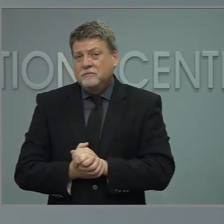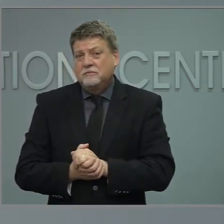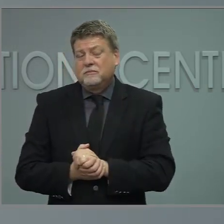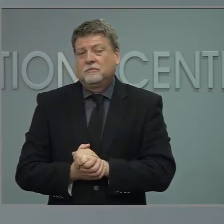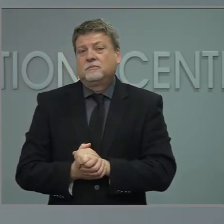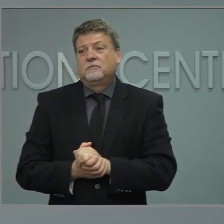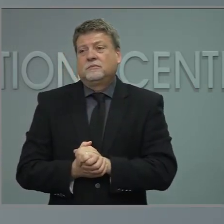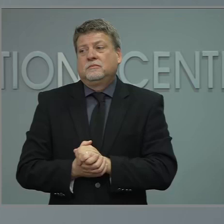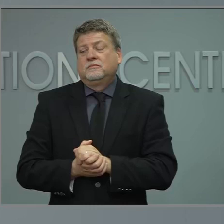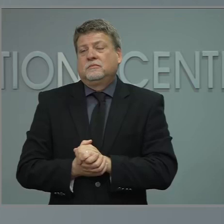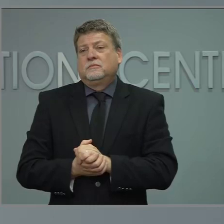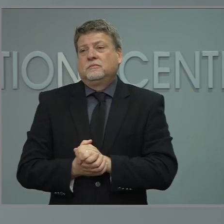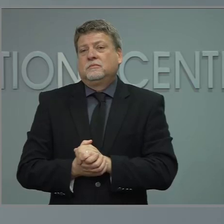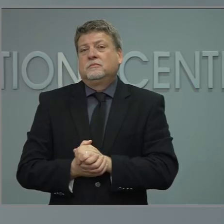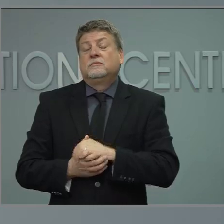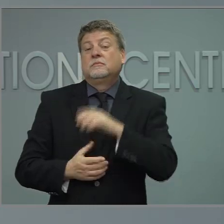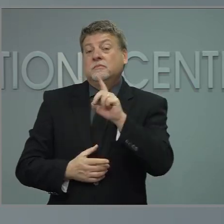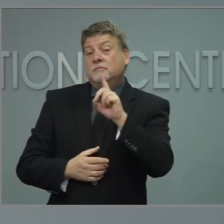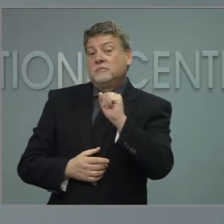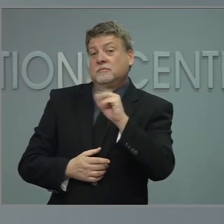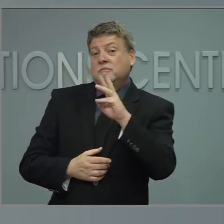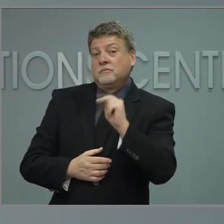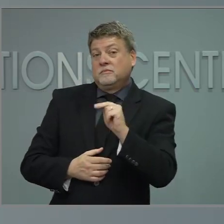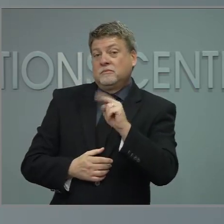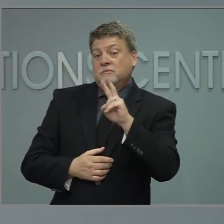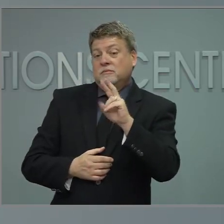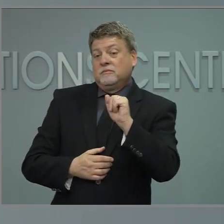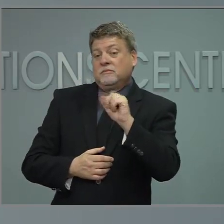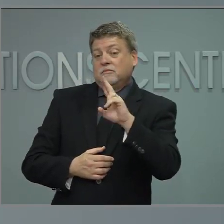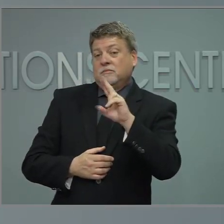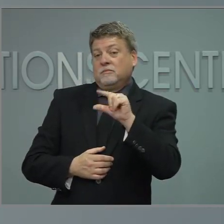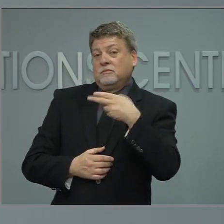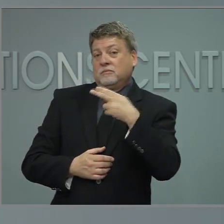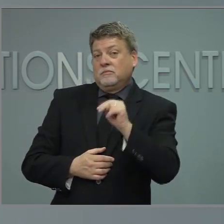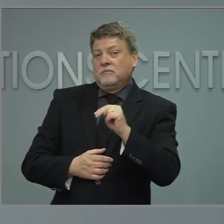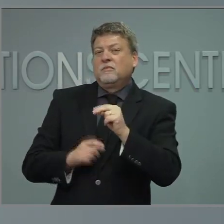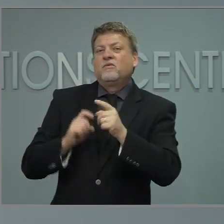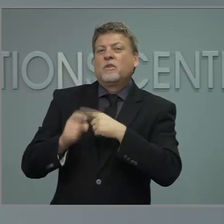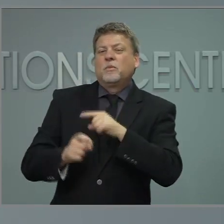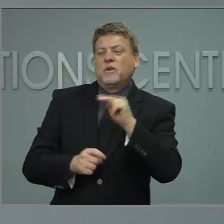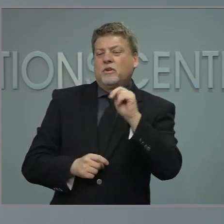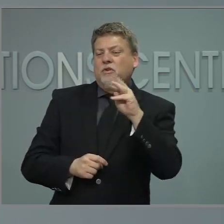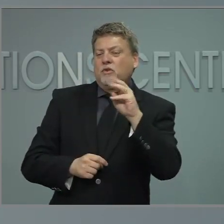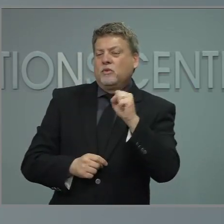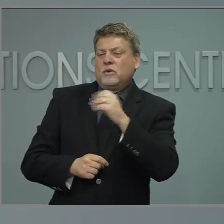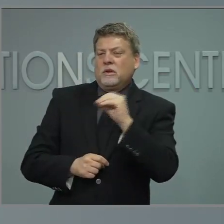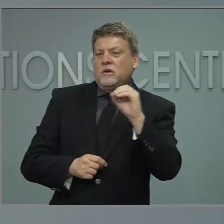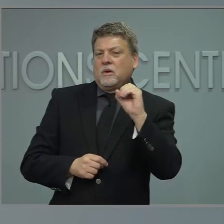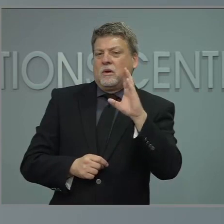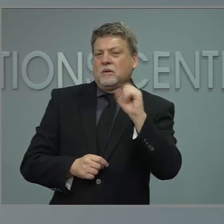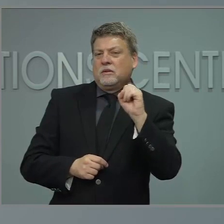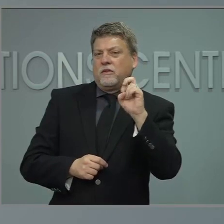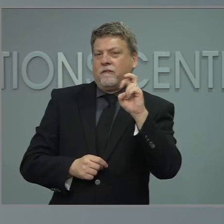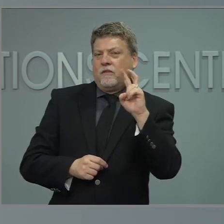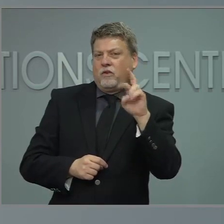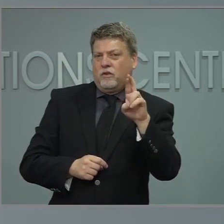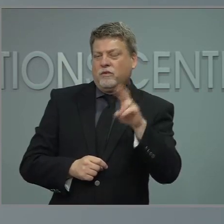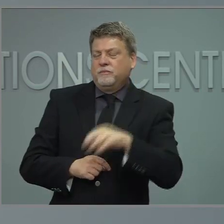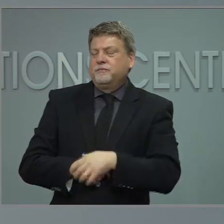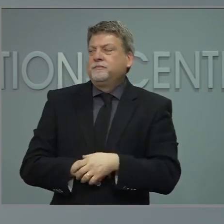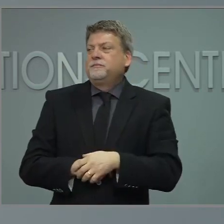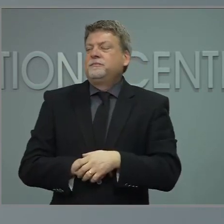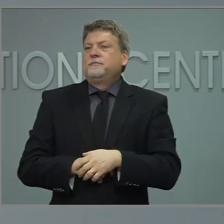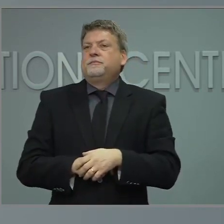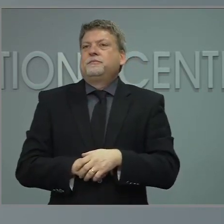Our next question is from Dawn Vaughn with the News and Observer. Good afternoon. Dawn Vaughn with the NNO. You said earlier